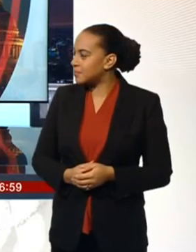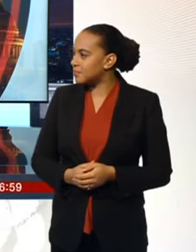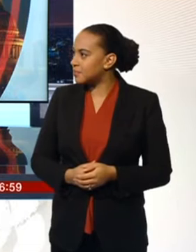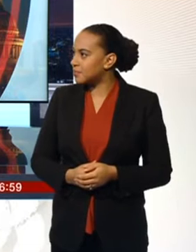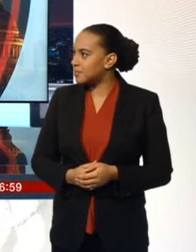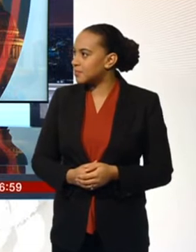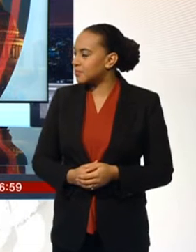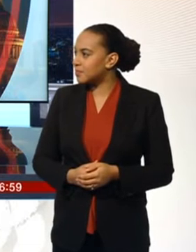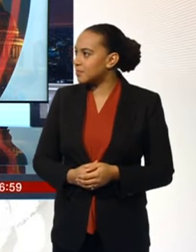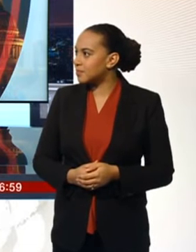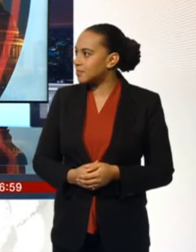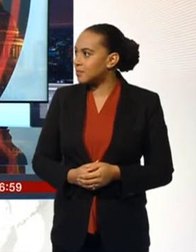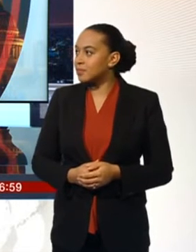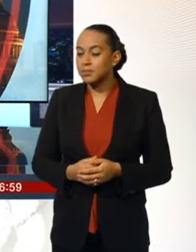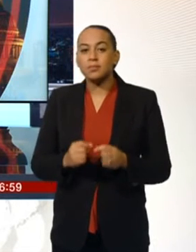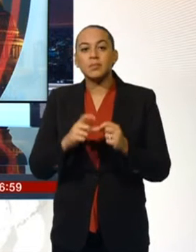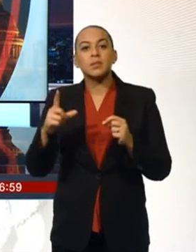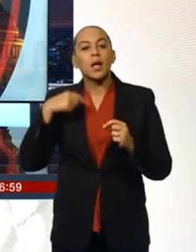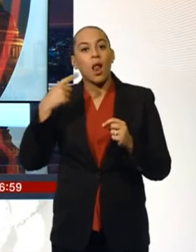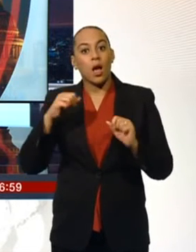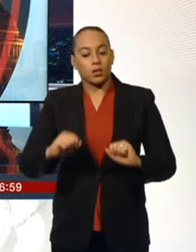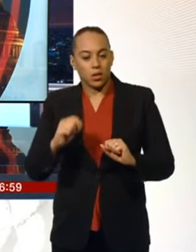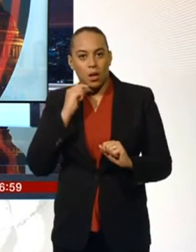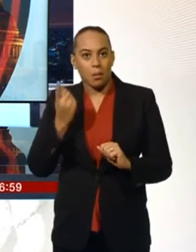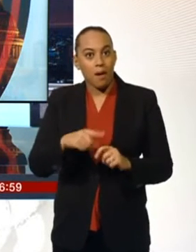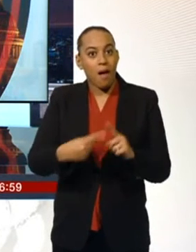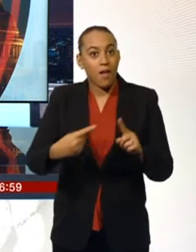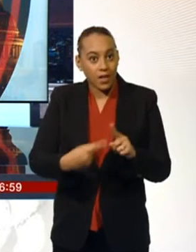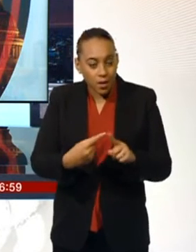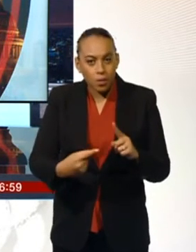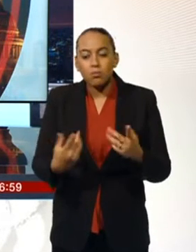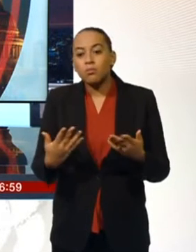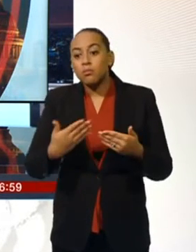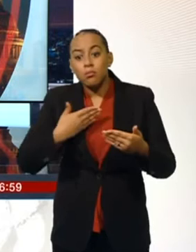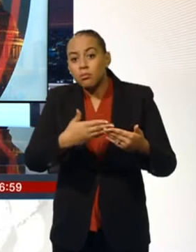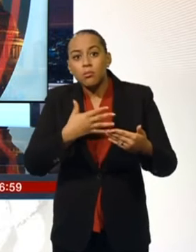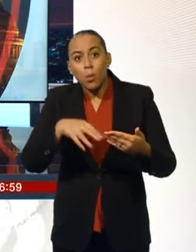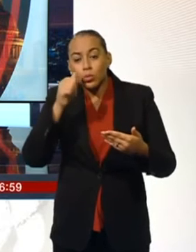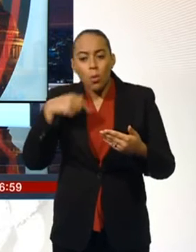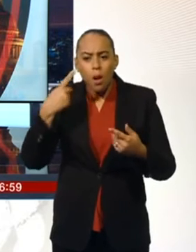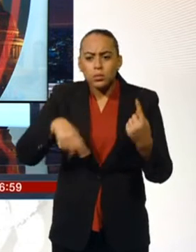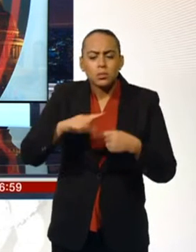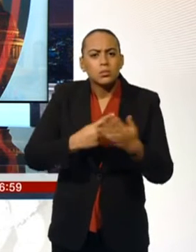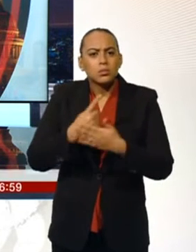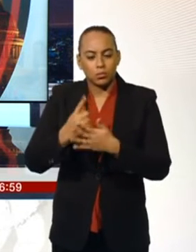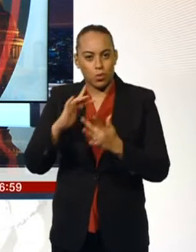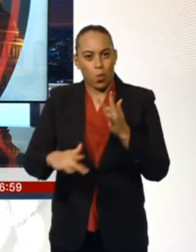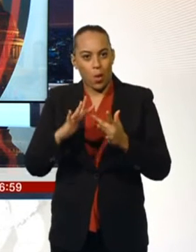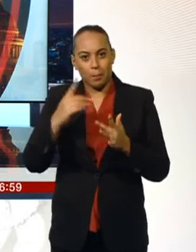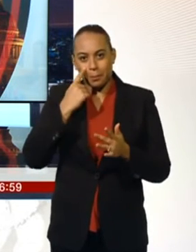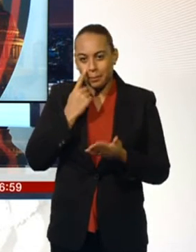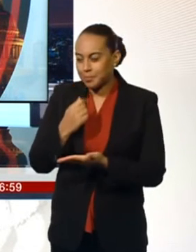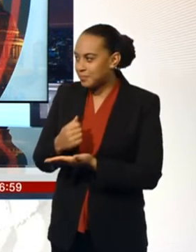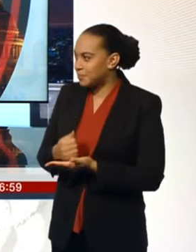I'll be back with another update from the BBC London newsroom in half an hour's time. Until then, there's plenty more on our website at the usual address